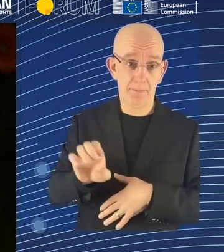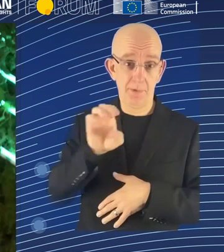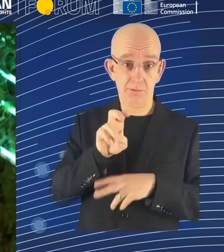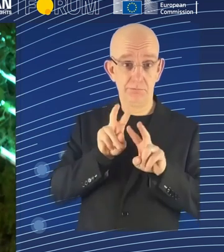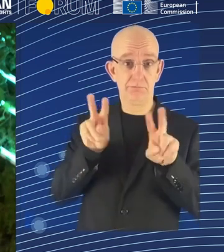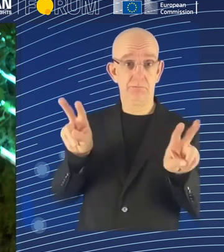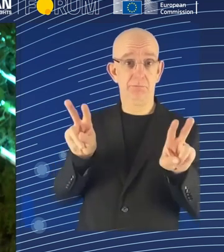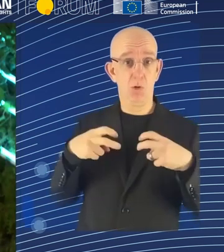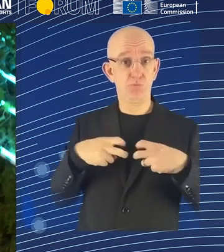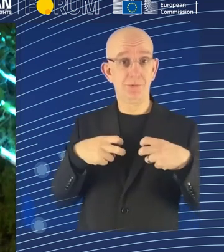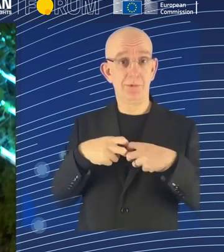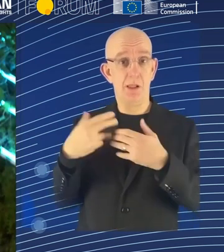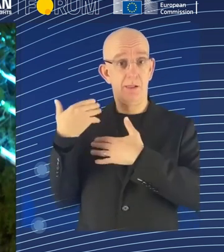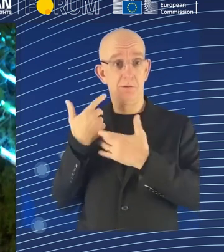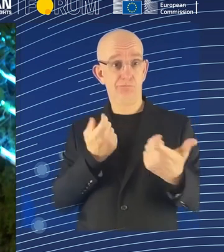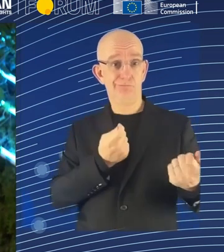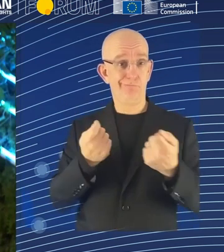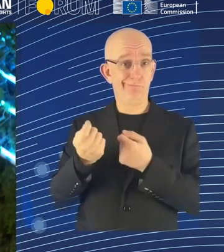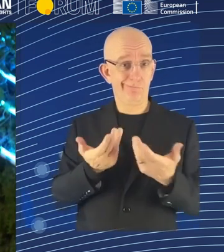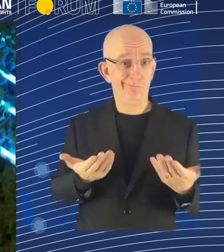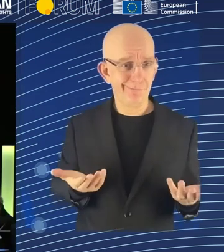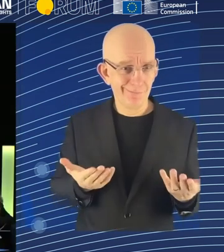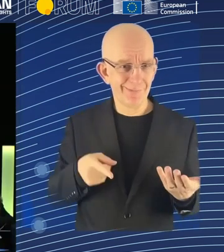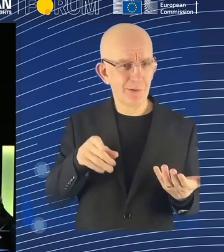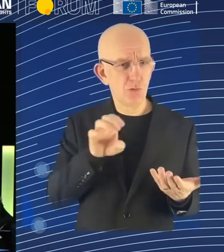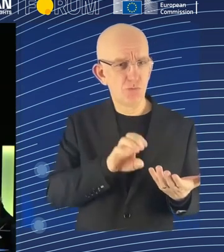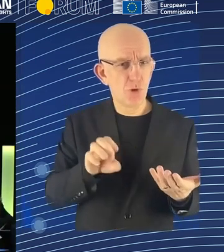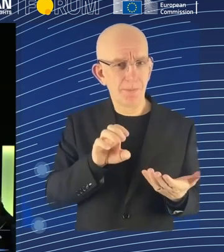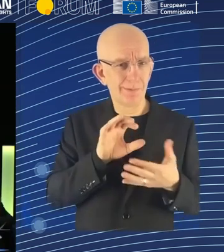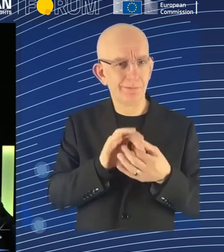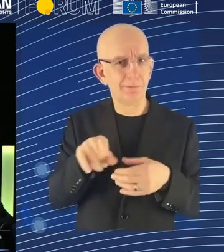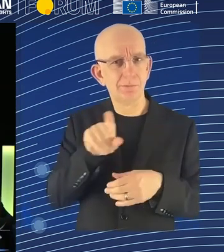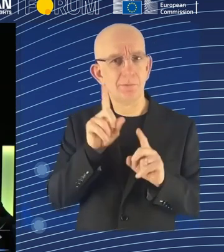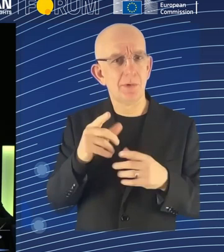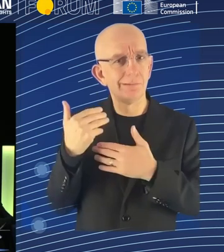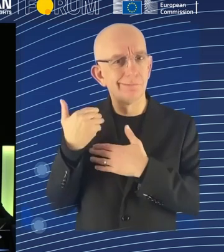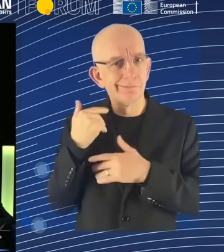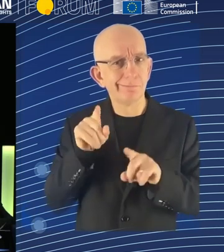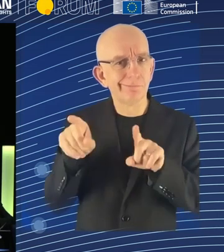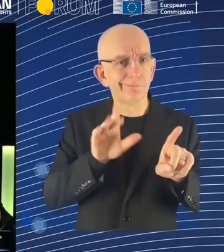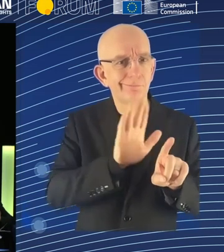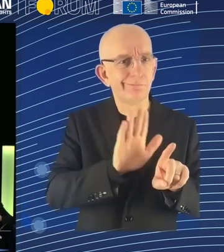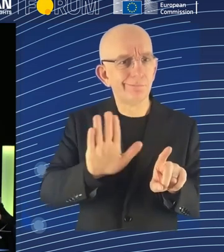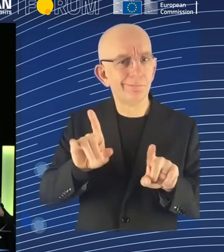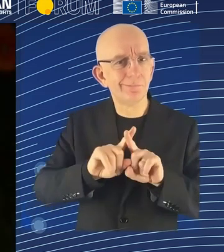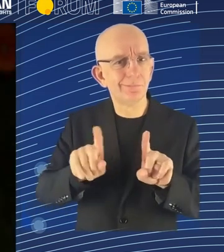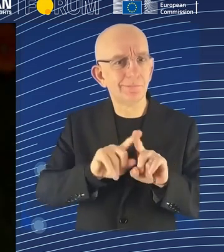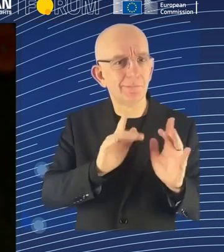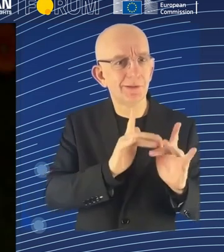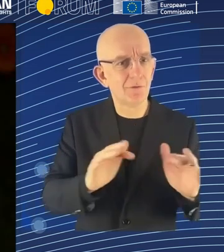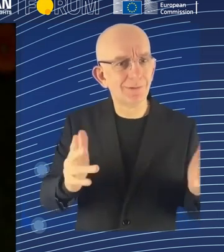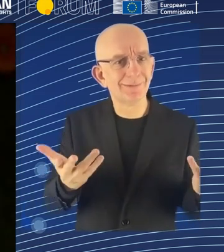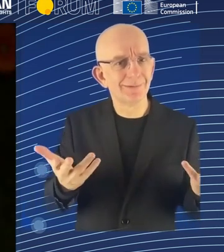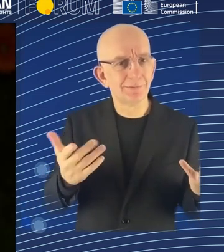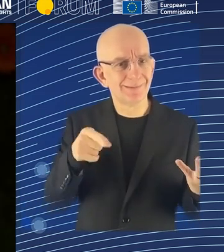diversity. Consider that, you know, this is influencing the groups that, in the past, as Europeans, we colonized, you know, for instance. So,